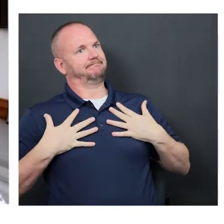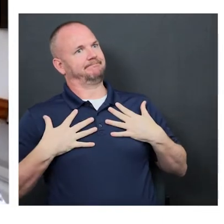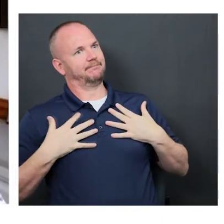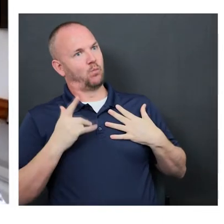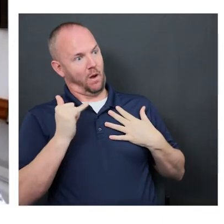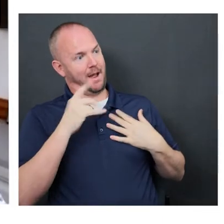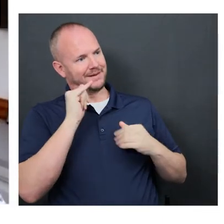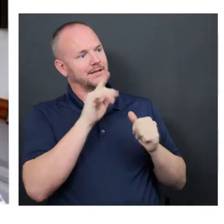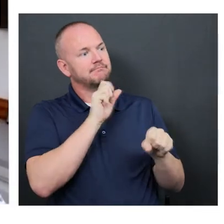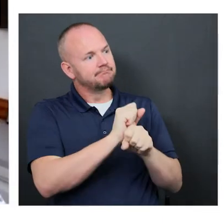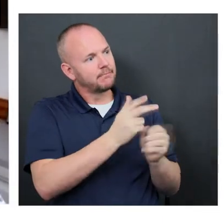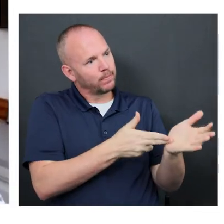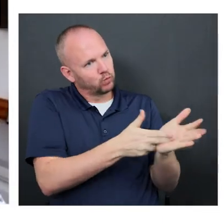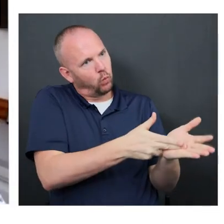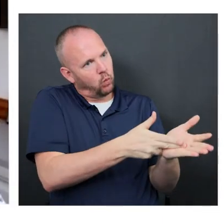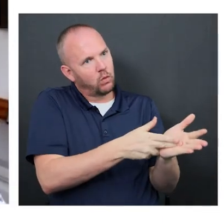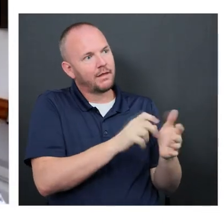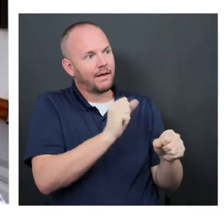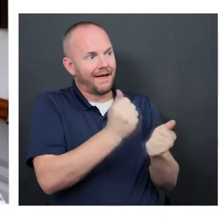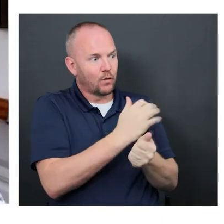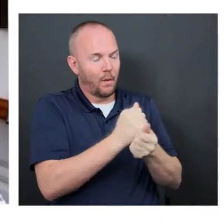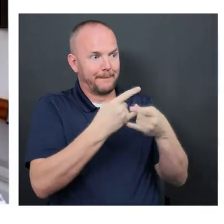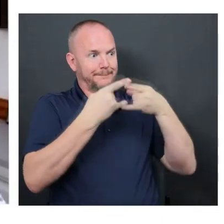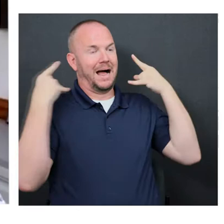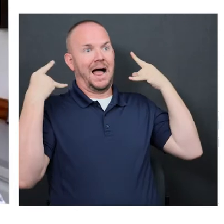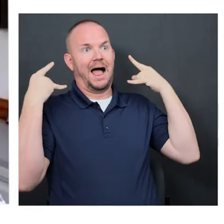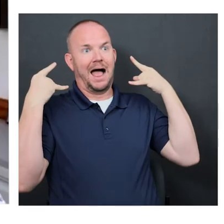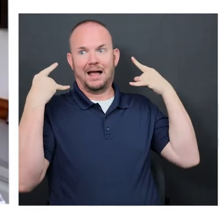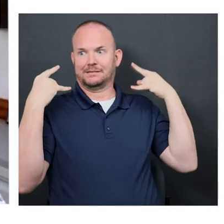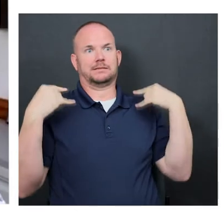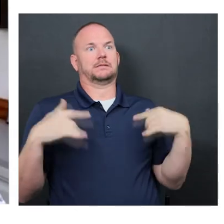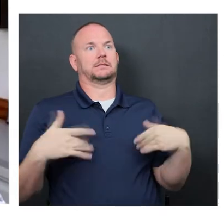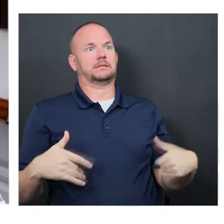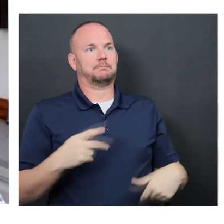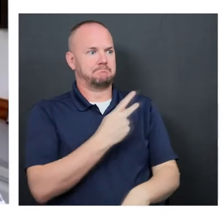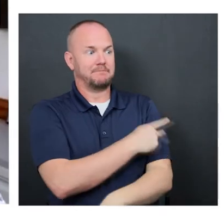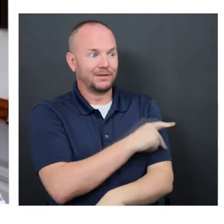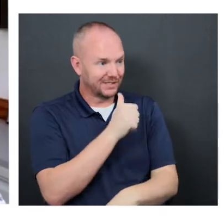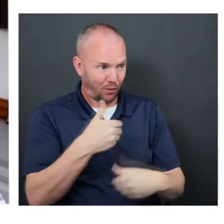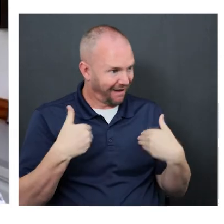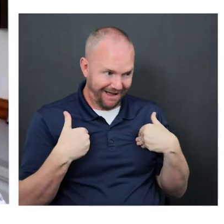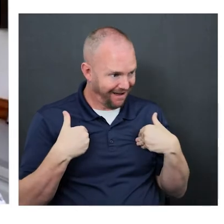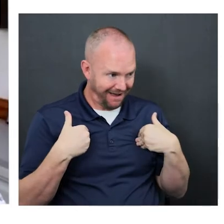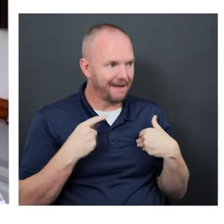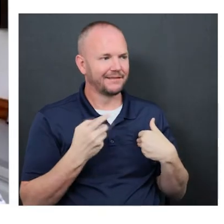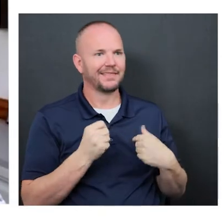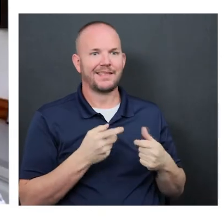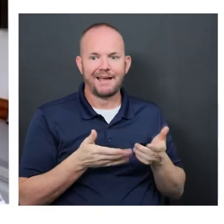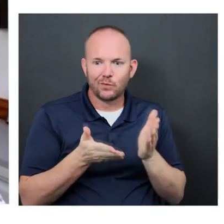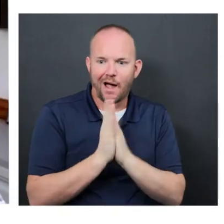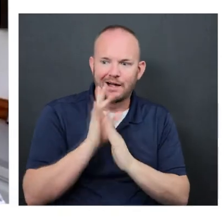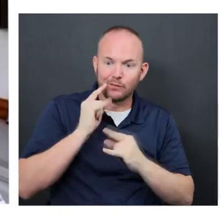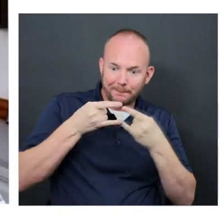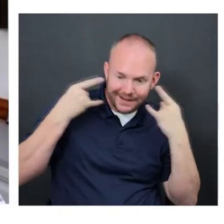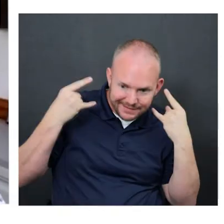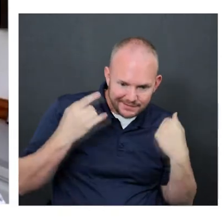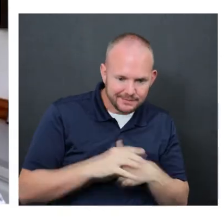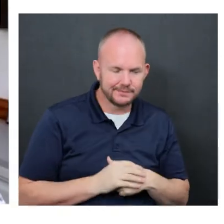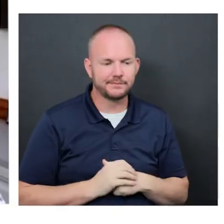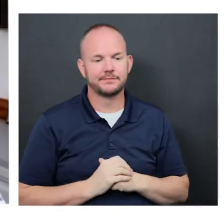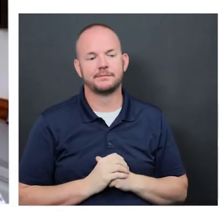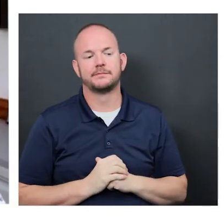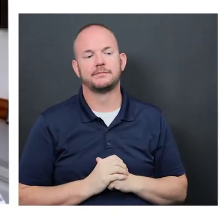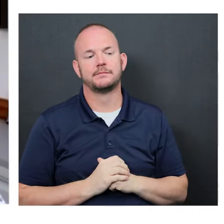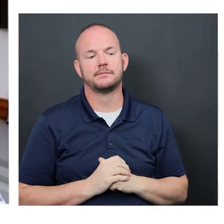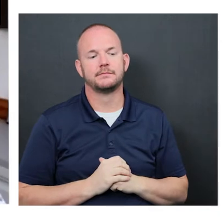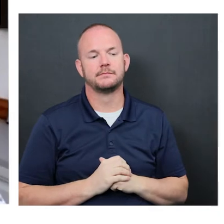is in essence the truth, right? Everybody was wearing masks. Even patients that didn't have COVID were asked to put masks on when we